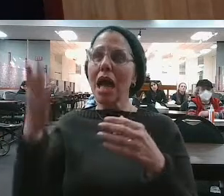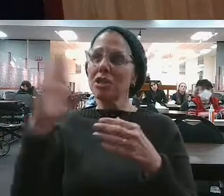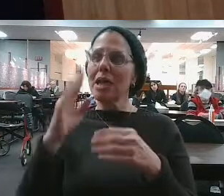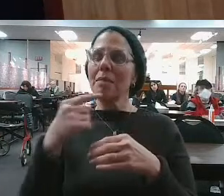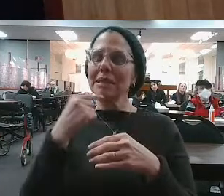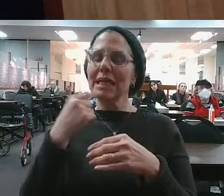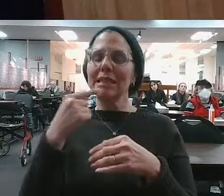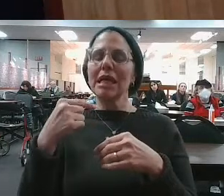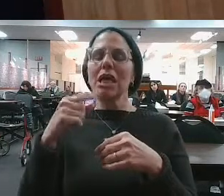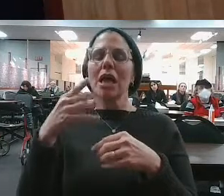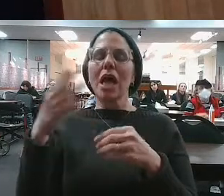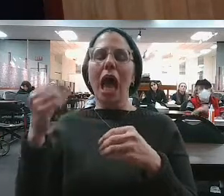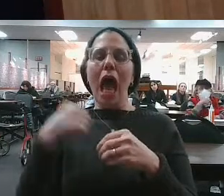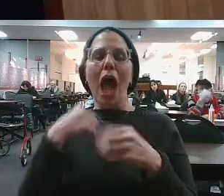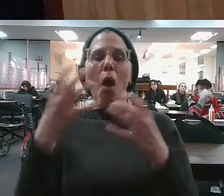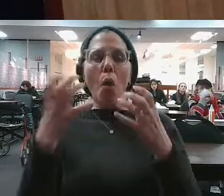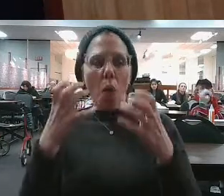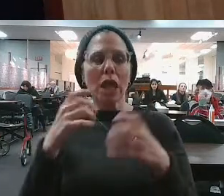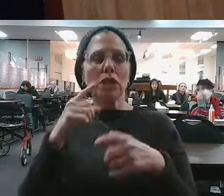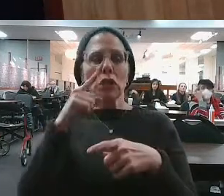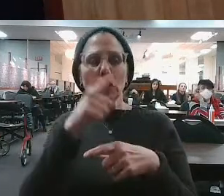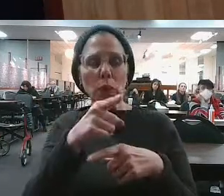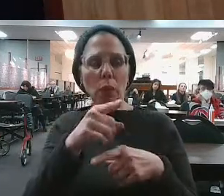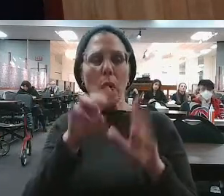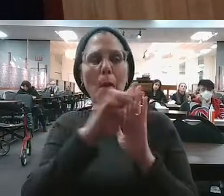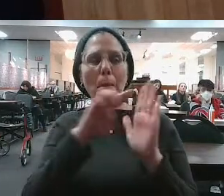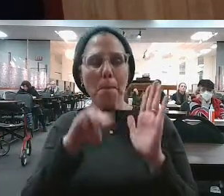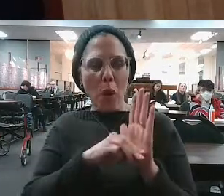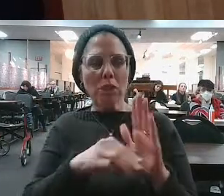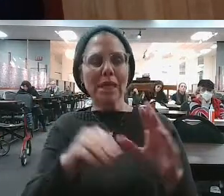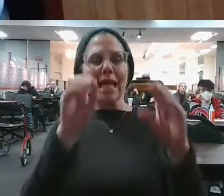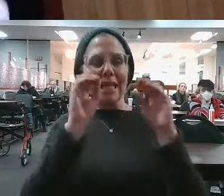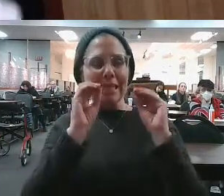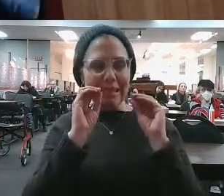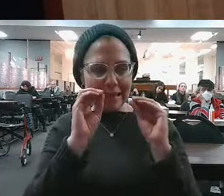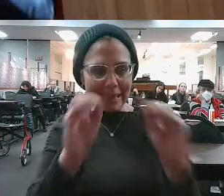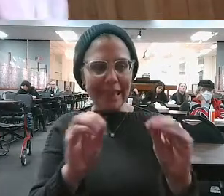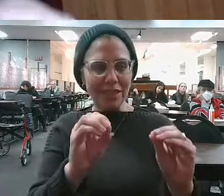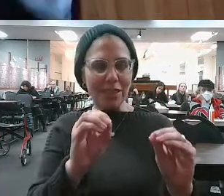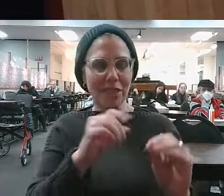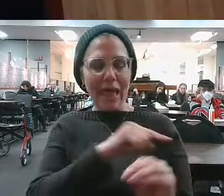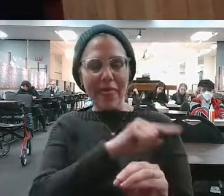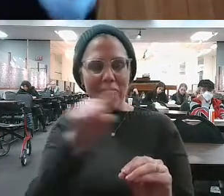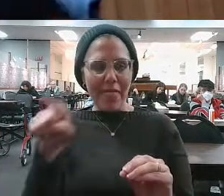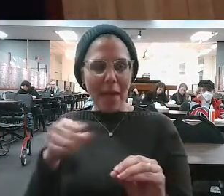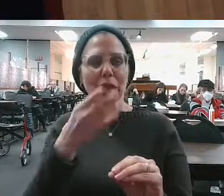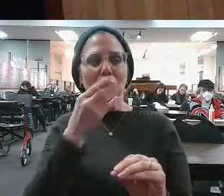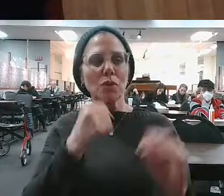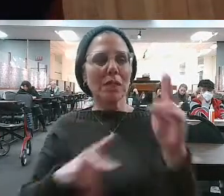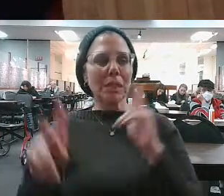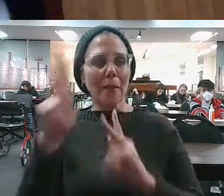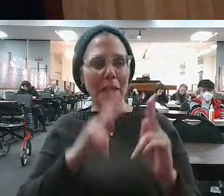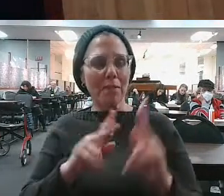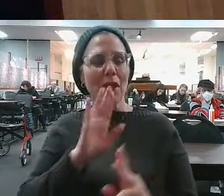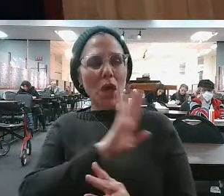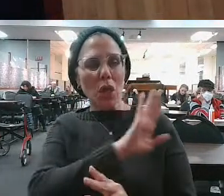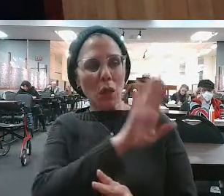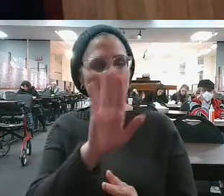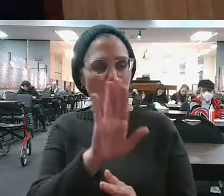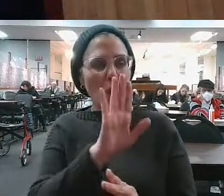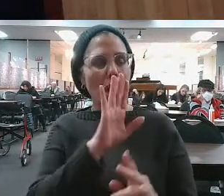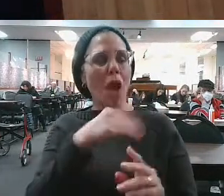people the Atah. You. I want you to teach them your life story.